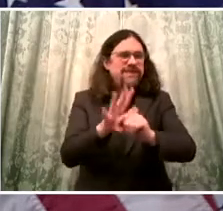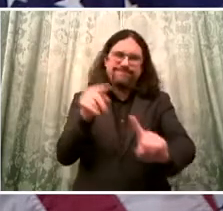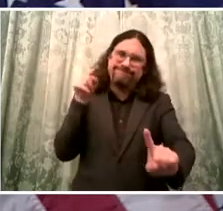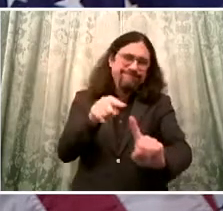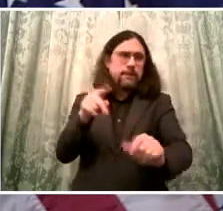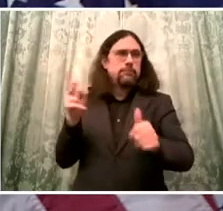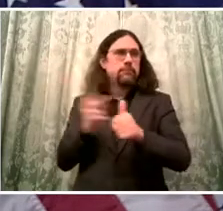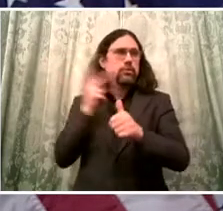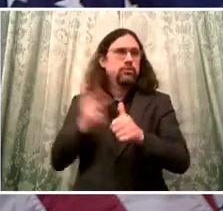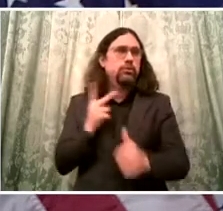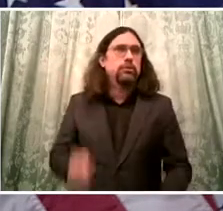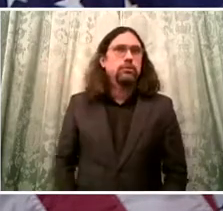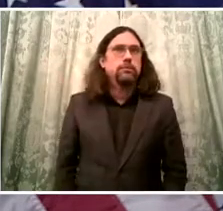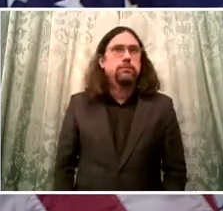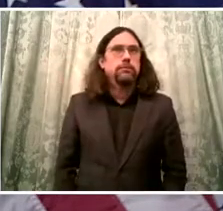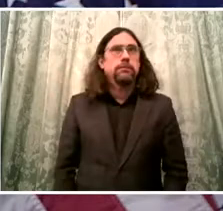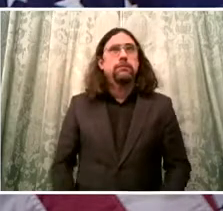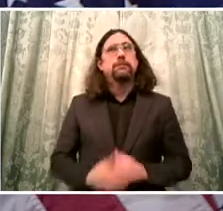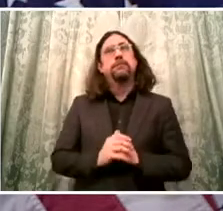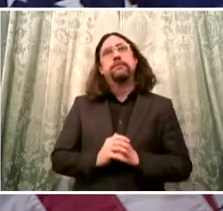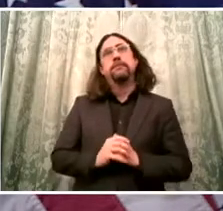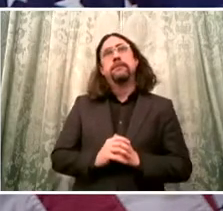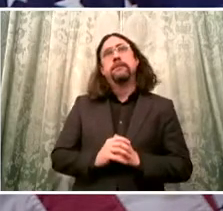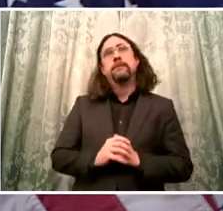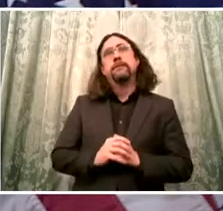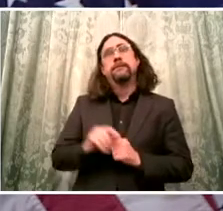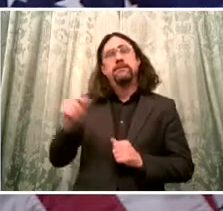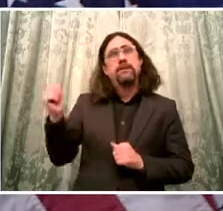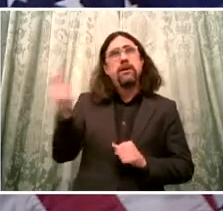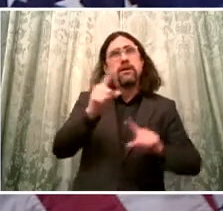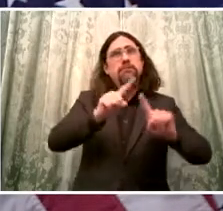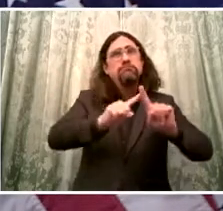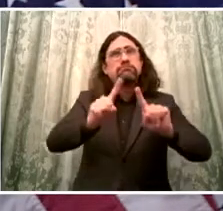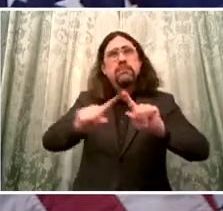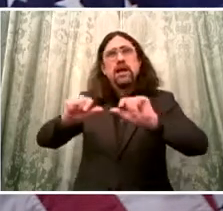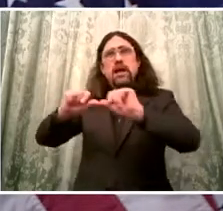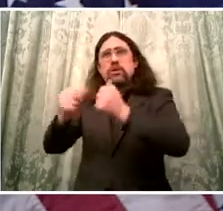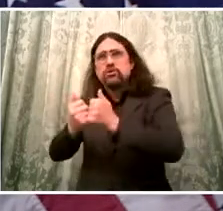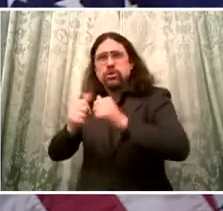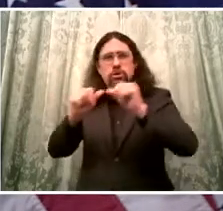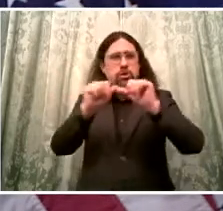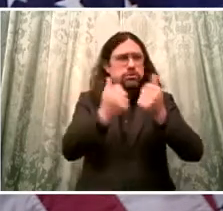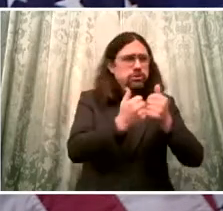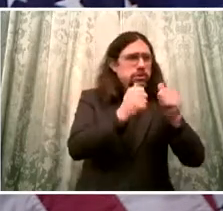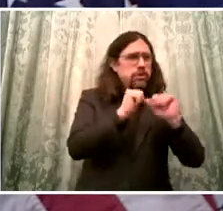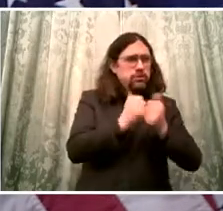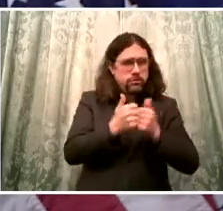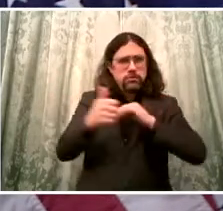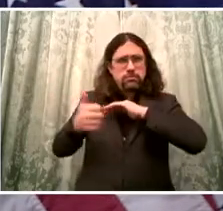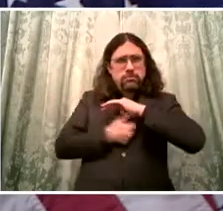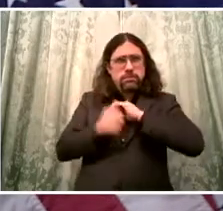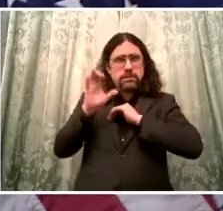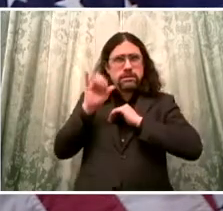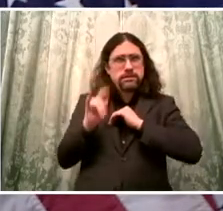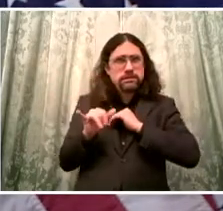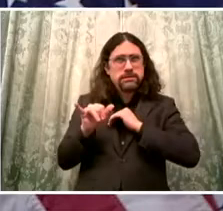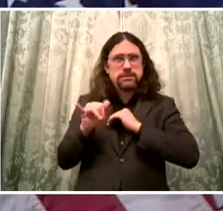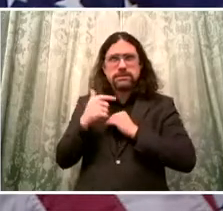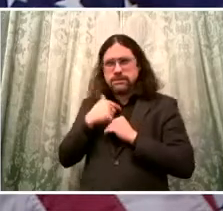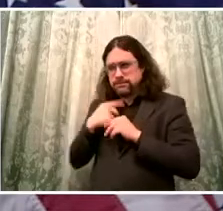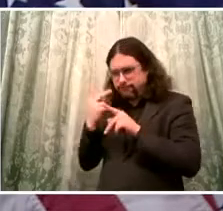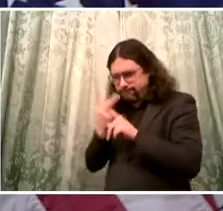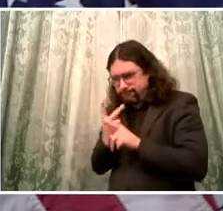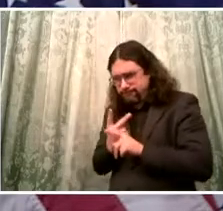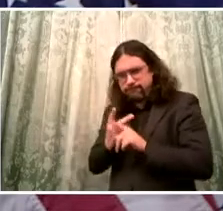the entire effort to date has been asking different agencies to do different things. We have asked